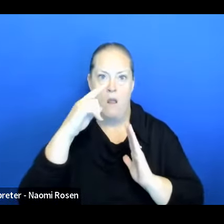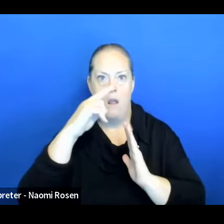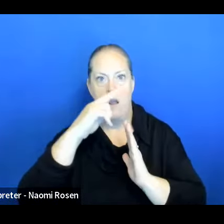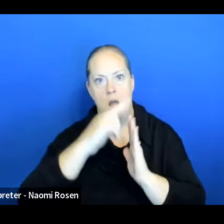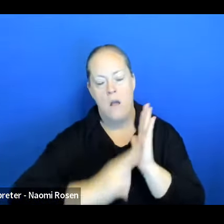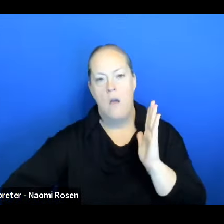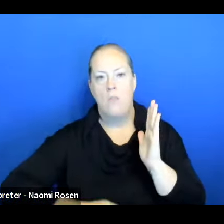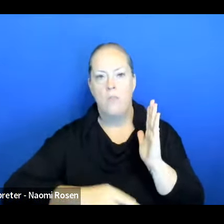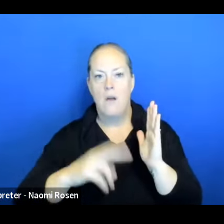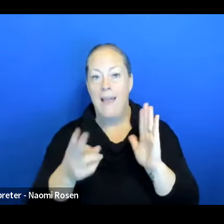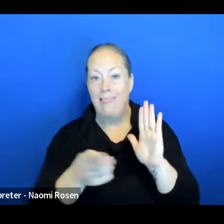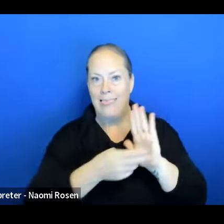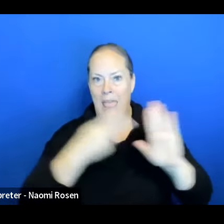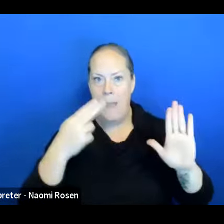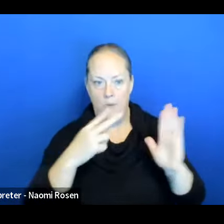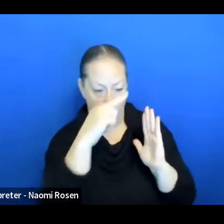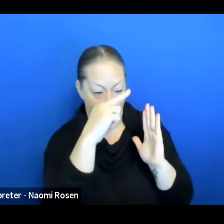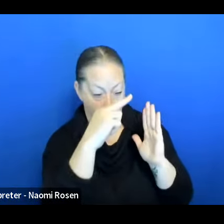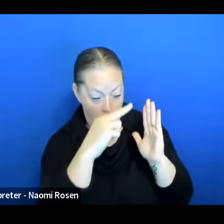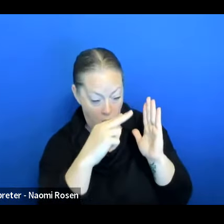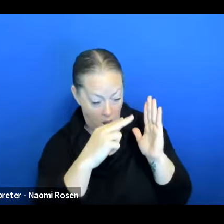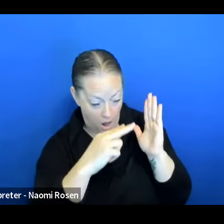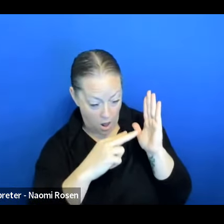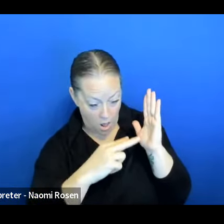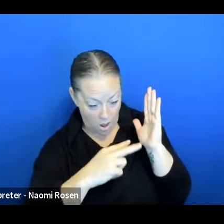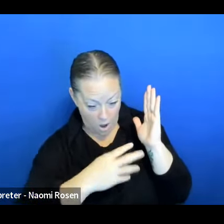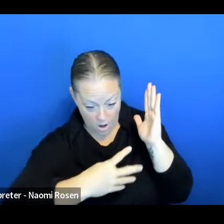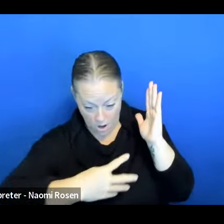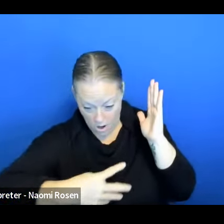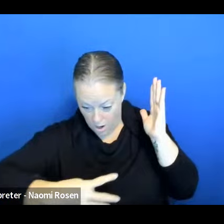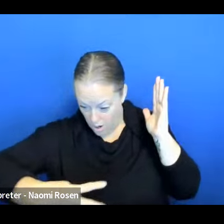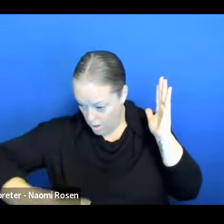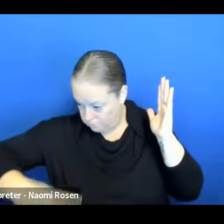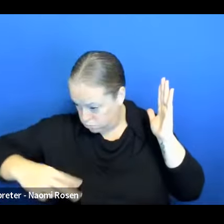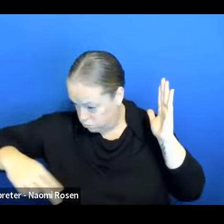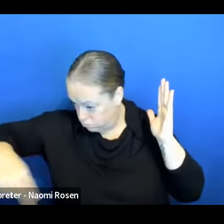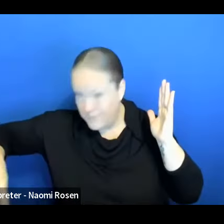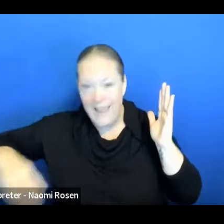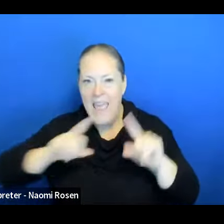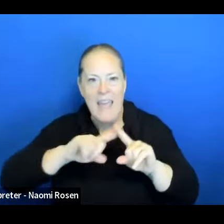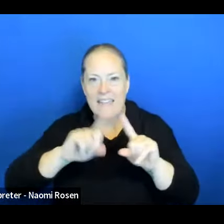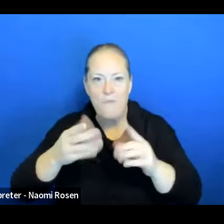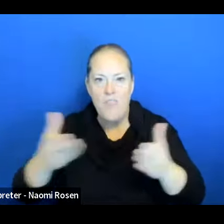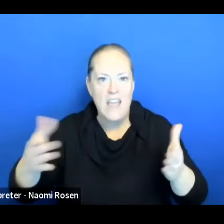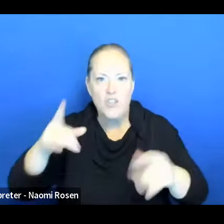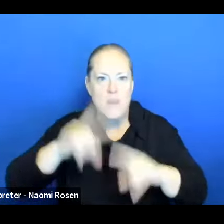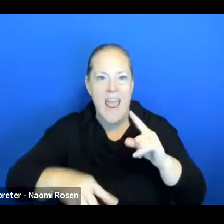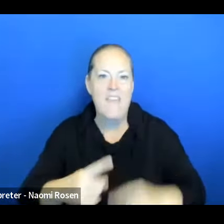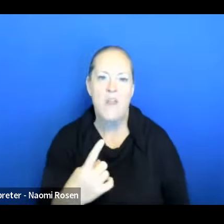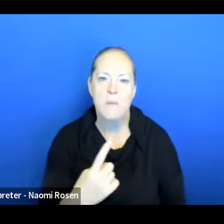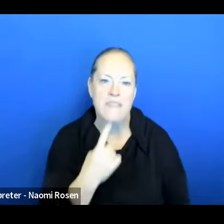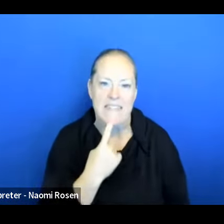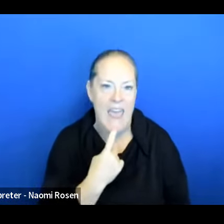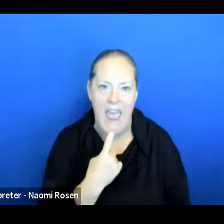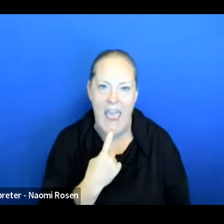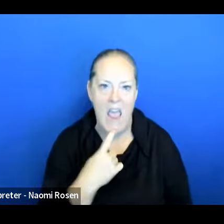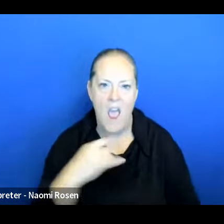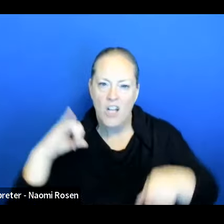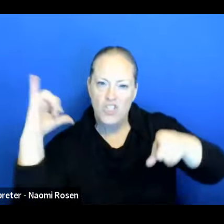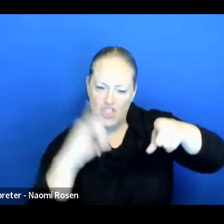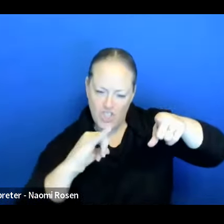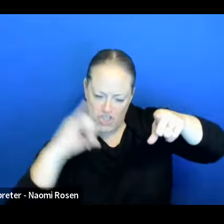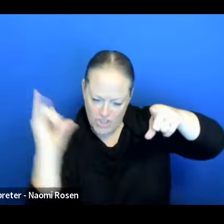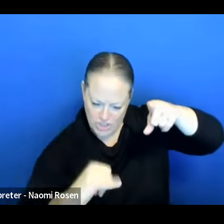labels of different things that we can not even pronounce on, on, on the labels of the foods.